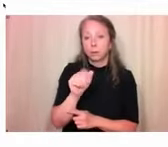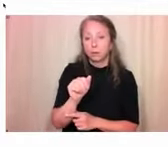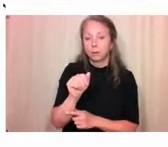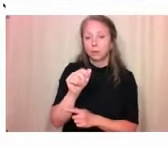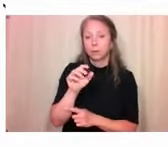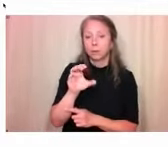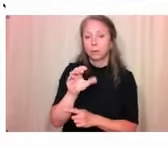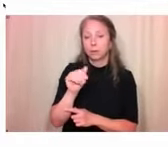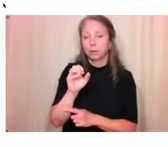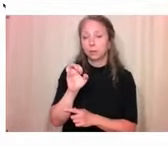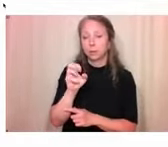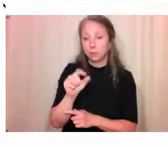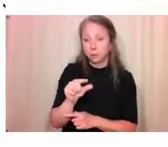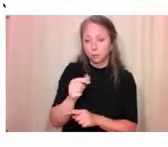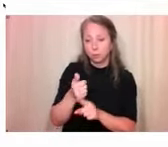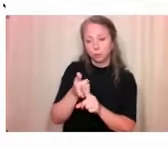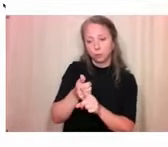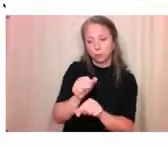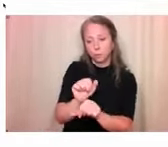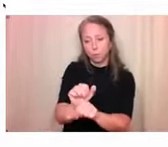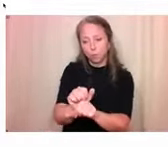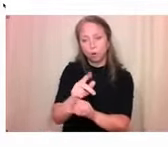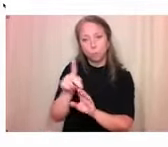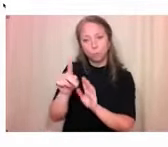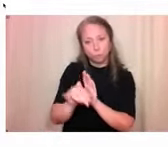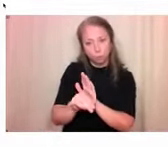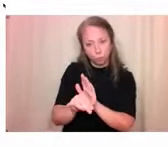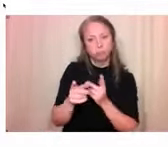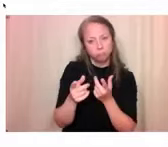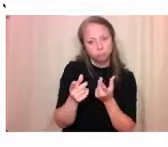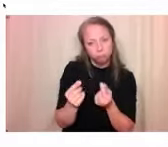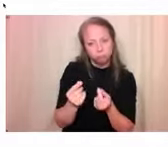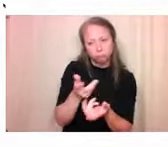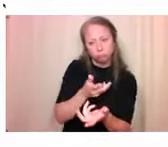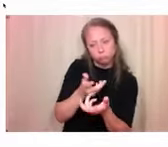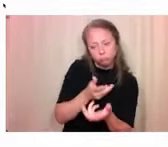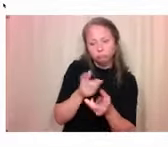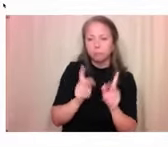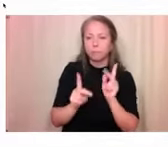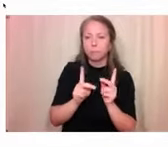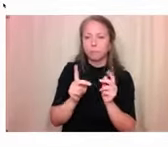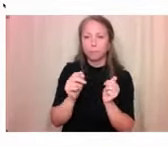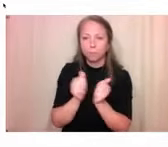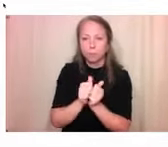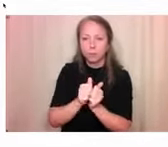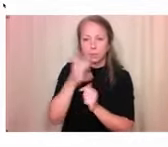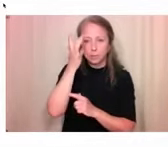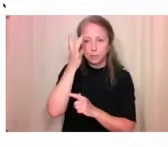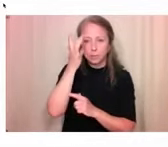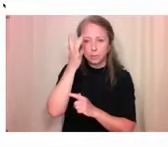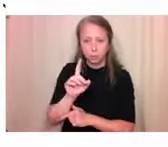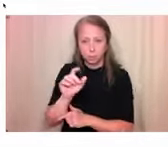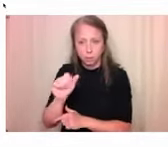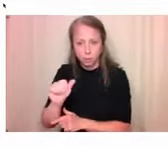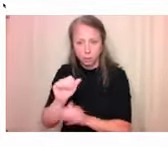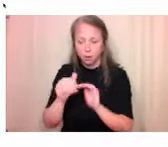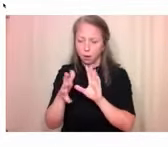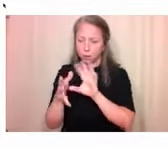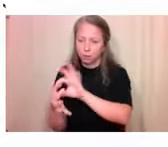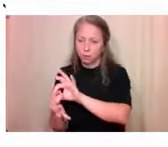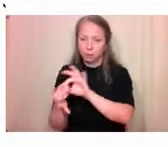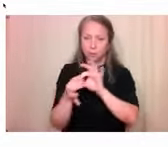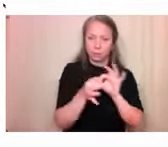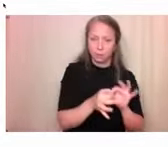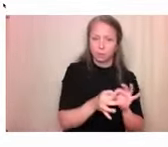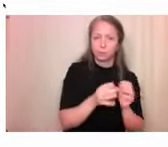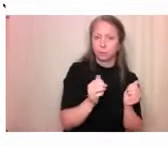hearing from persons with intellectual disabilities about their experience of accessibility in Antiquetish, Nova Scotia. So as we